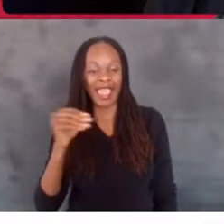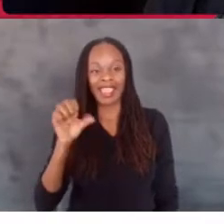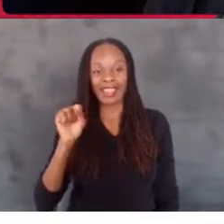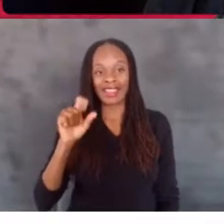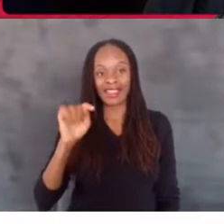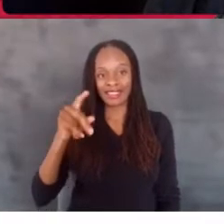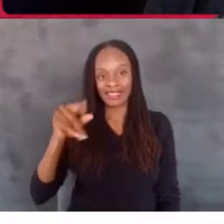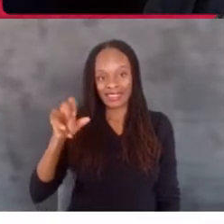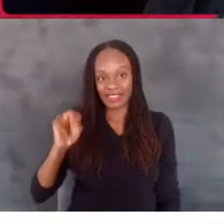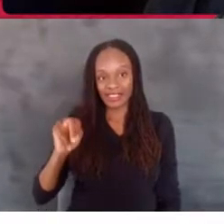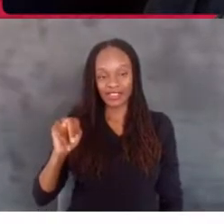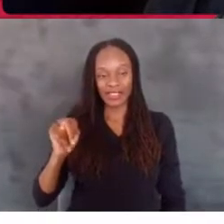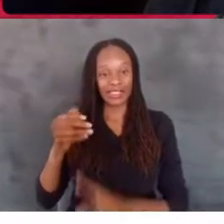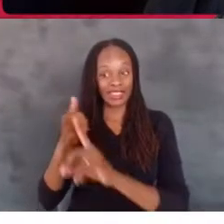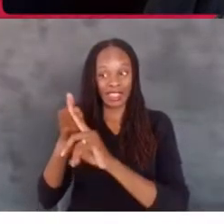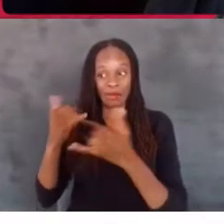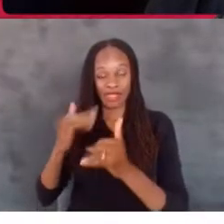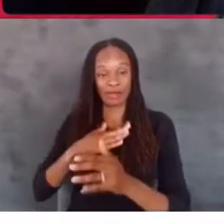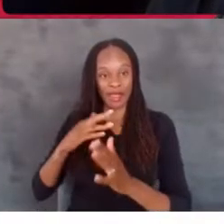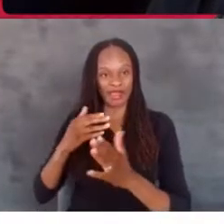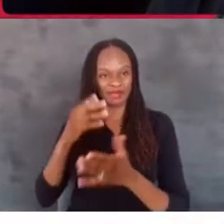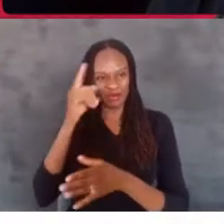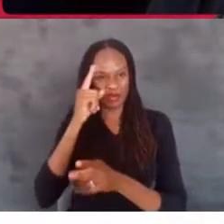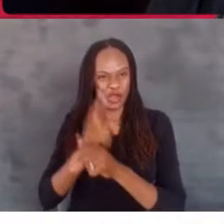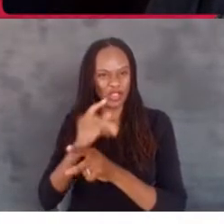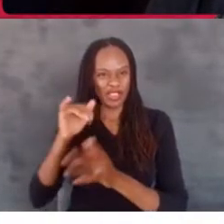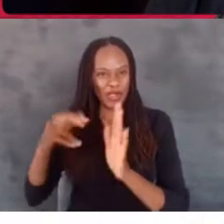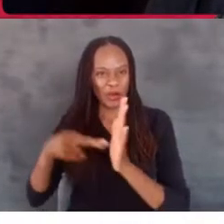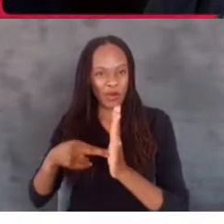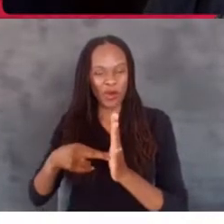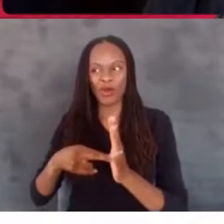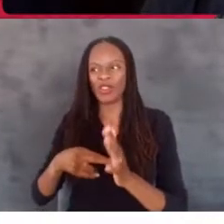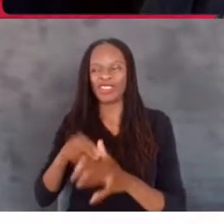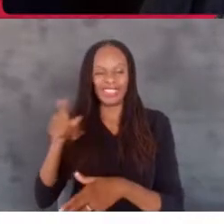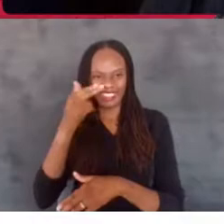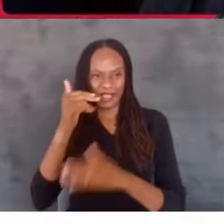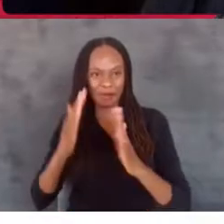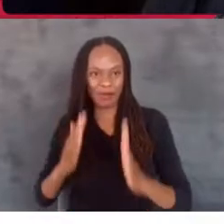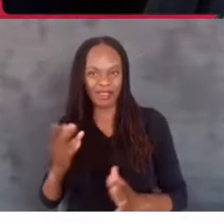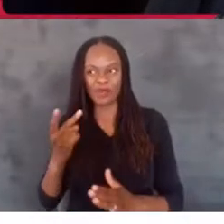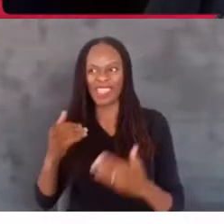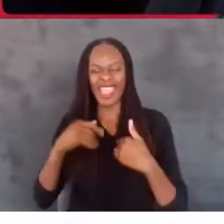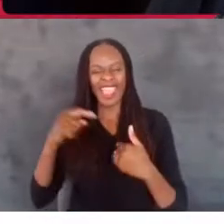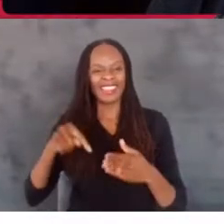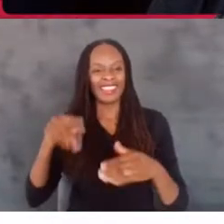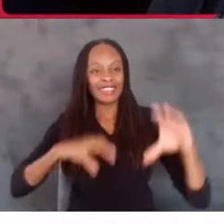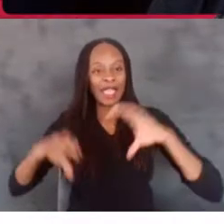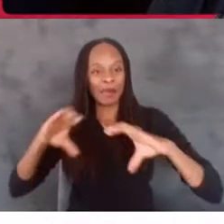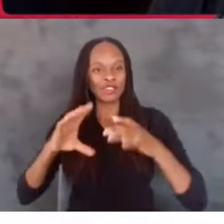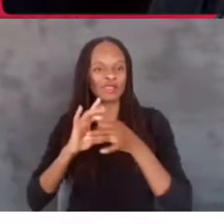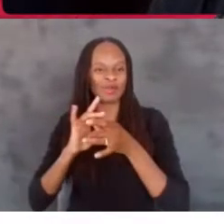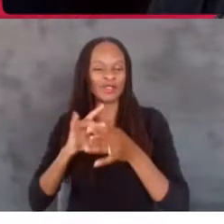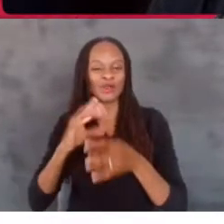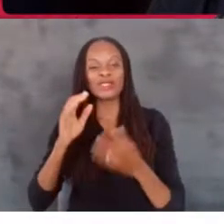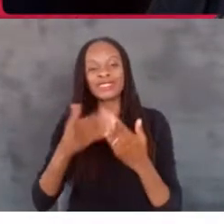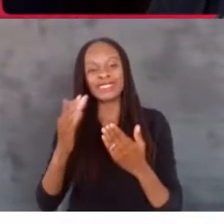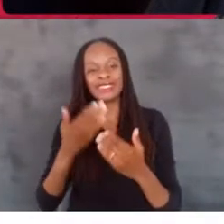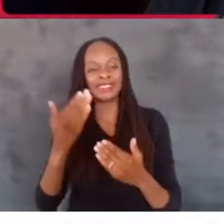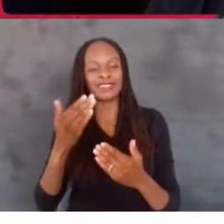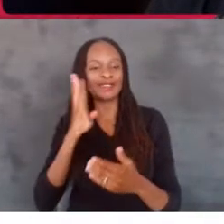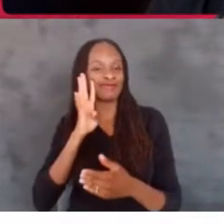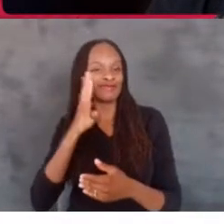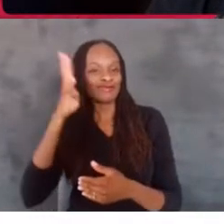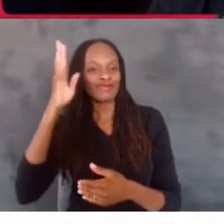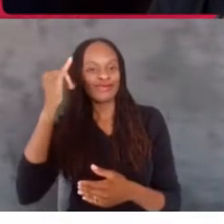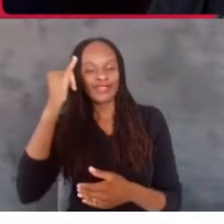my brother, he's a stand-up comedian, and we already had this kind of chemistry, this bond, so it was kind of easy to come up with an idea. And then,